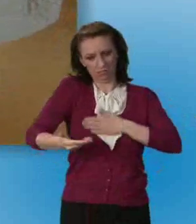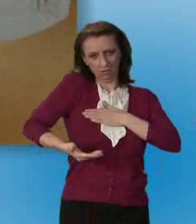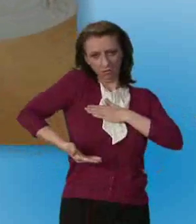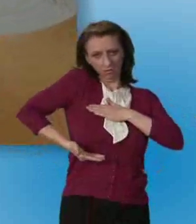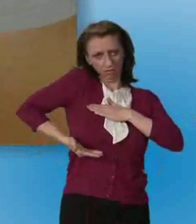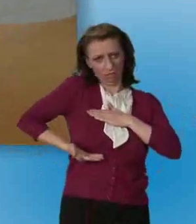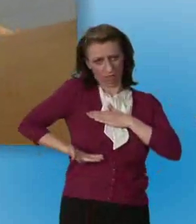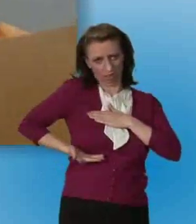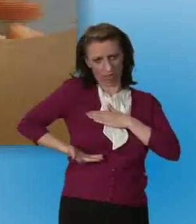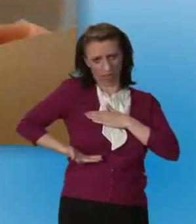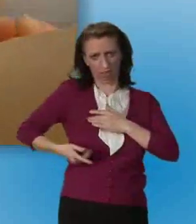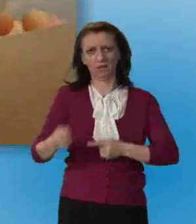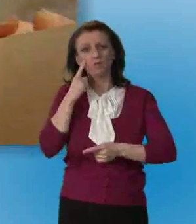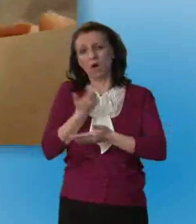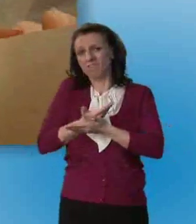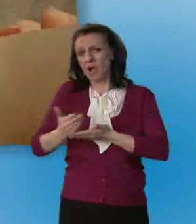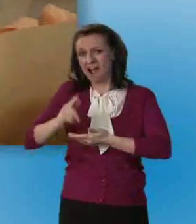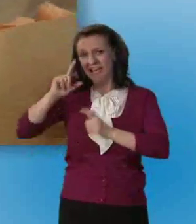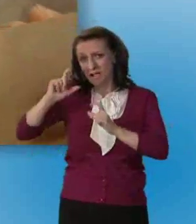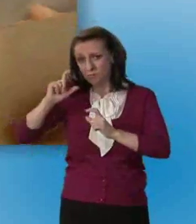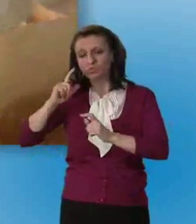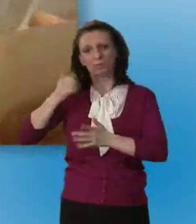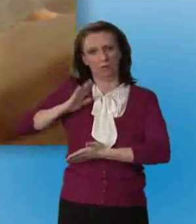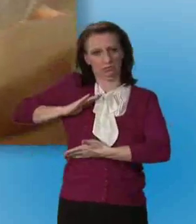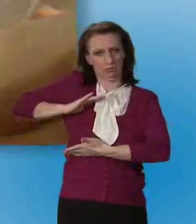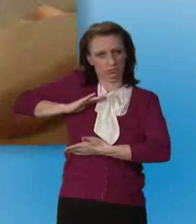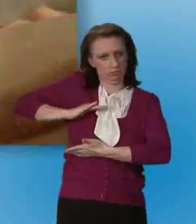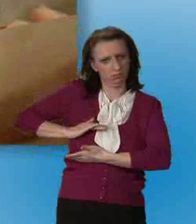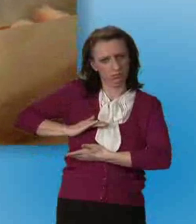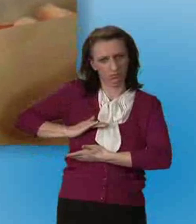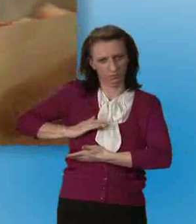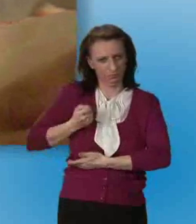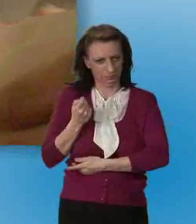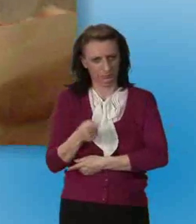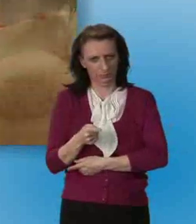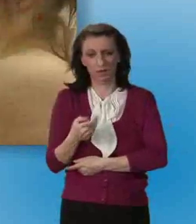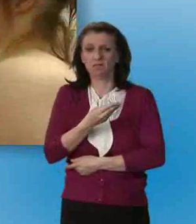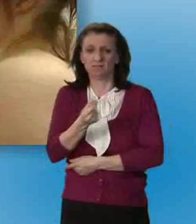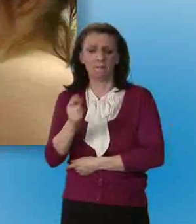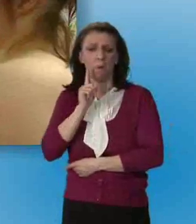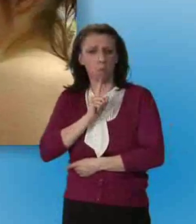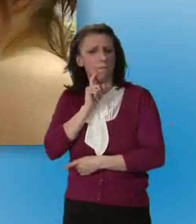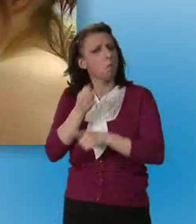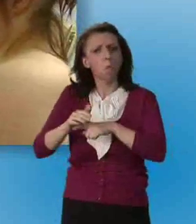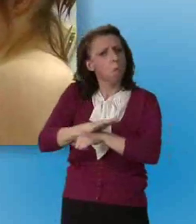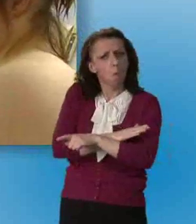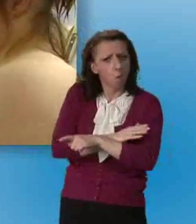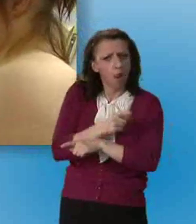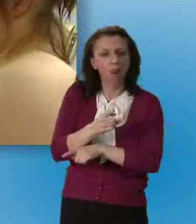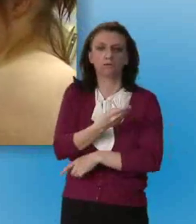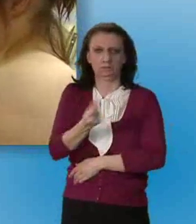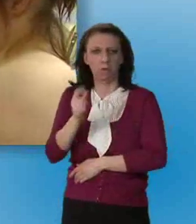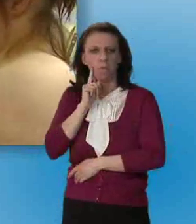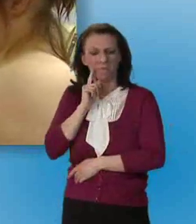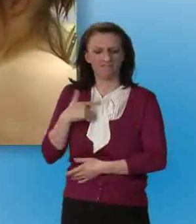To get a clear x-ray picture your breast has to be slightly squeezed. Some women but not all do find